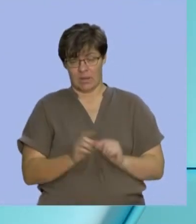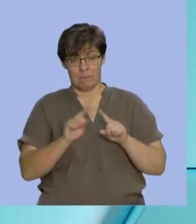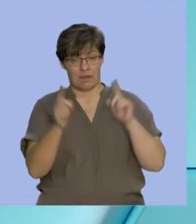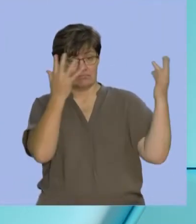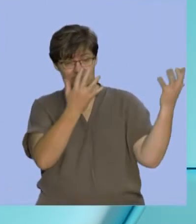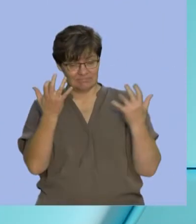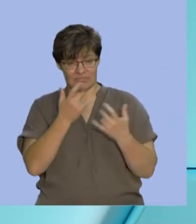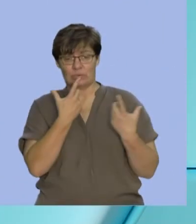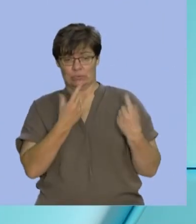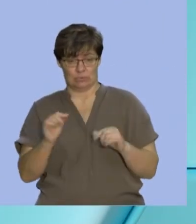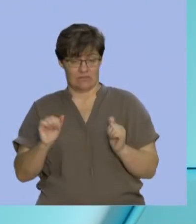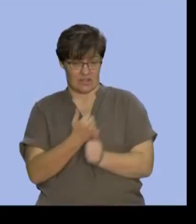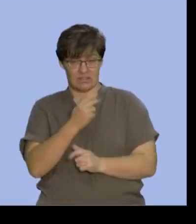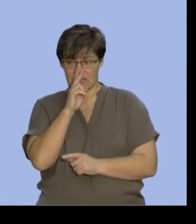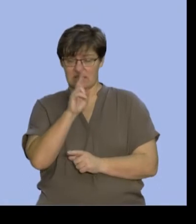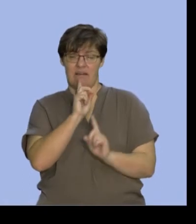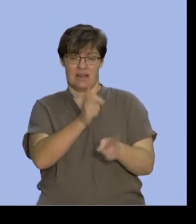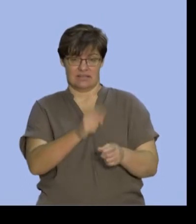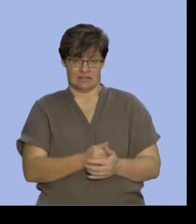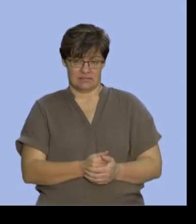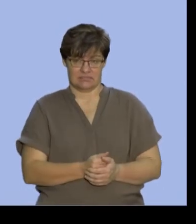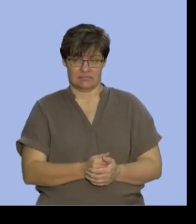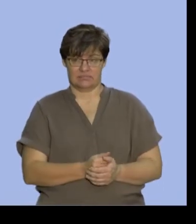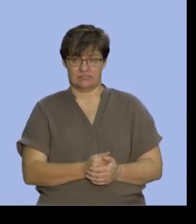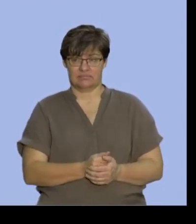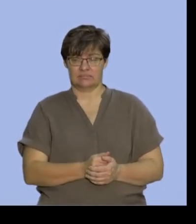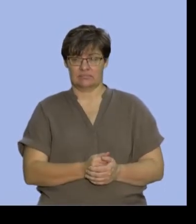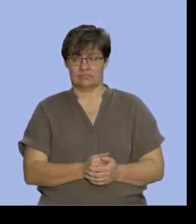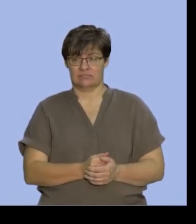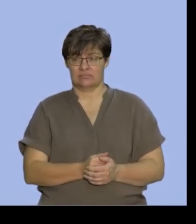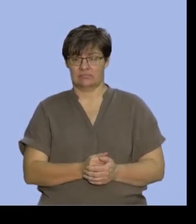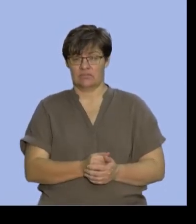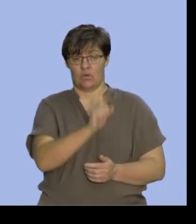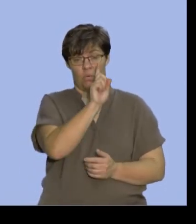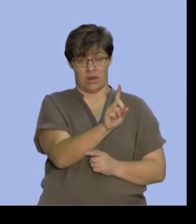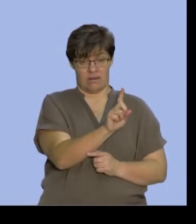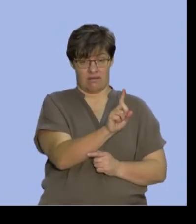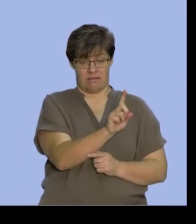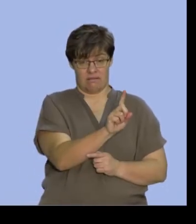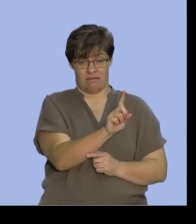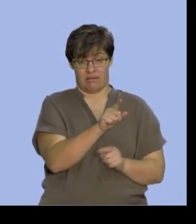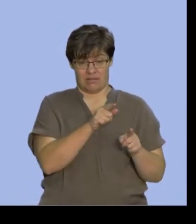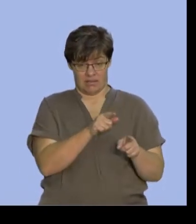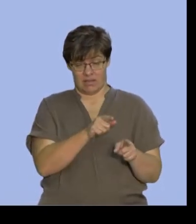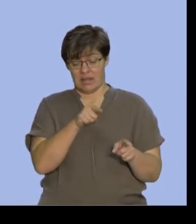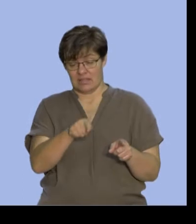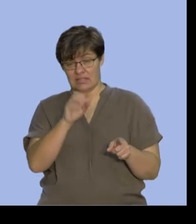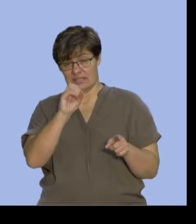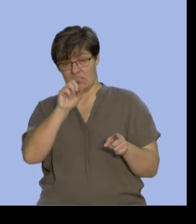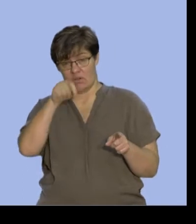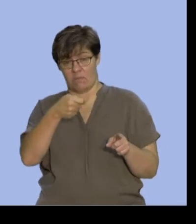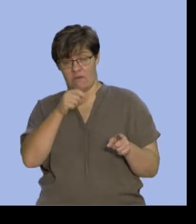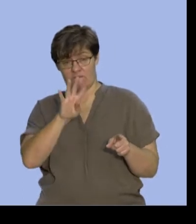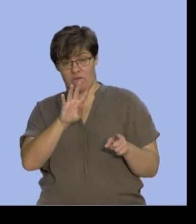it quickly so you can get your answer. So, we recognize this one was 1, this one was 0,48,